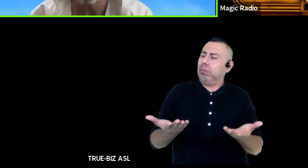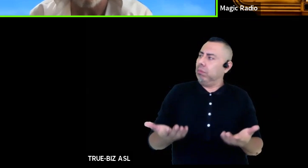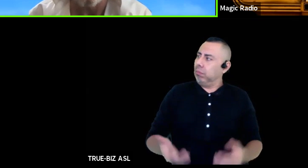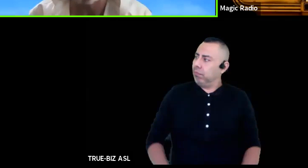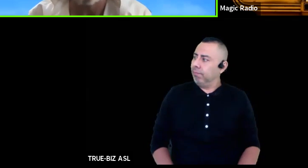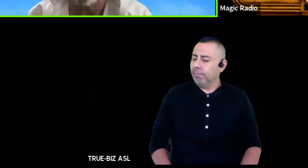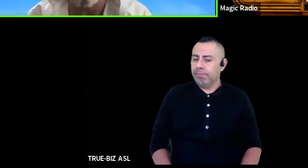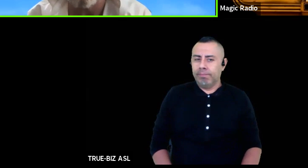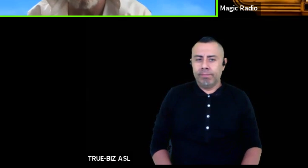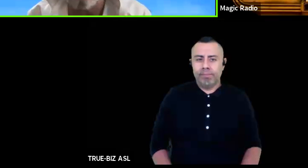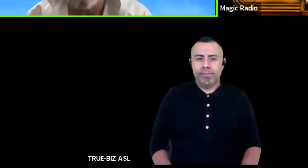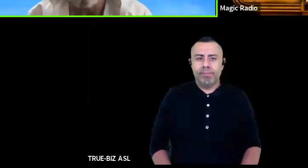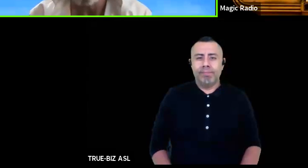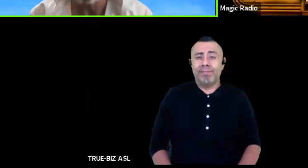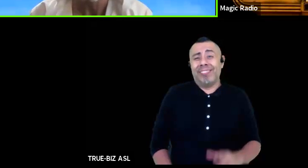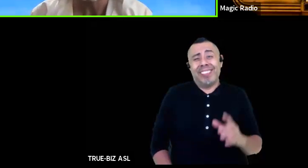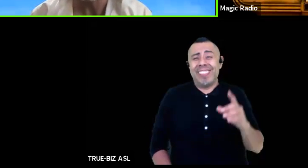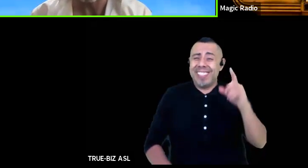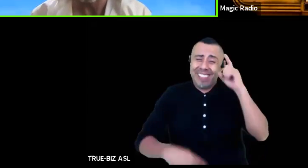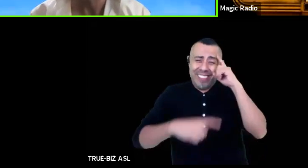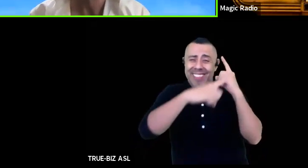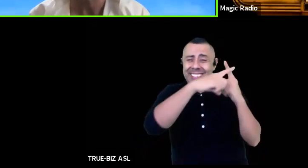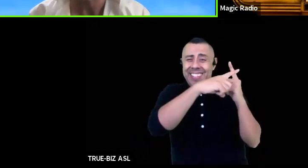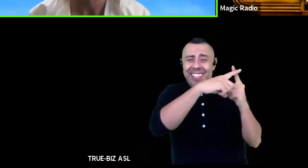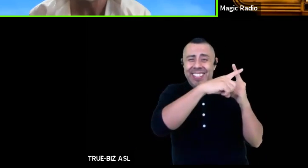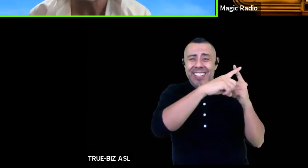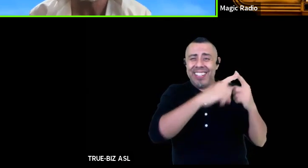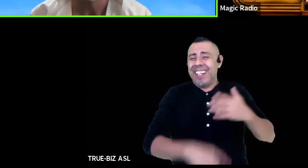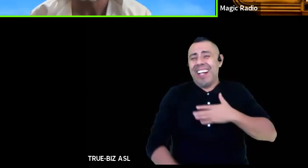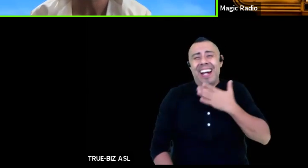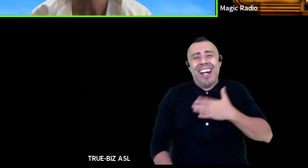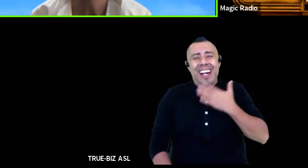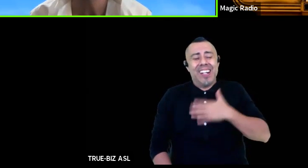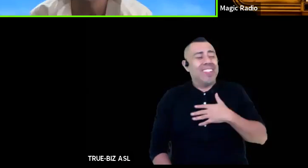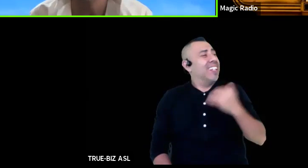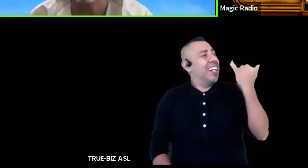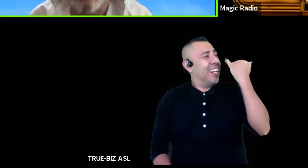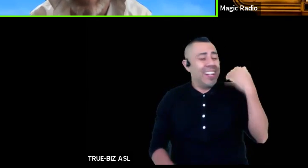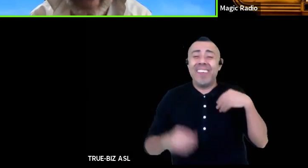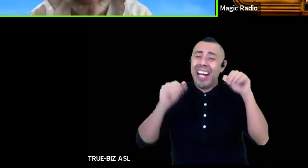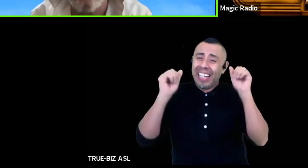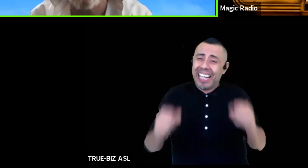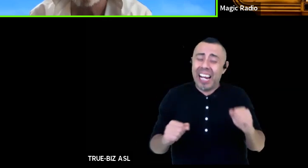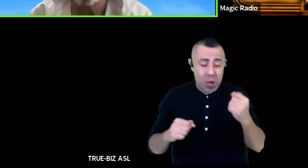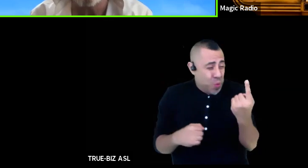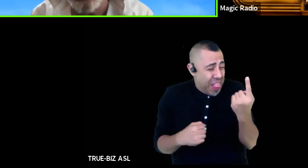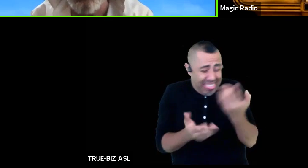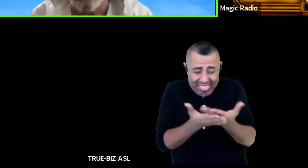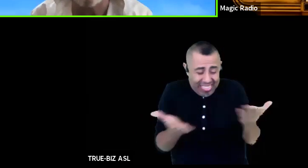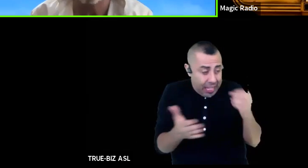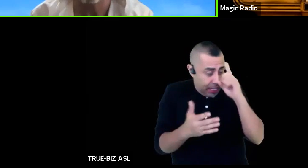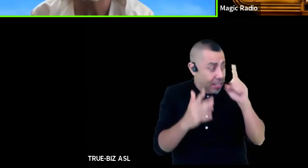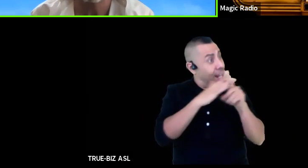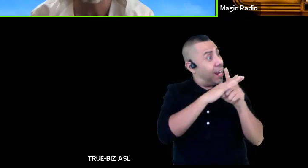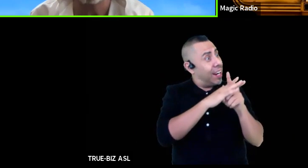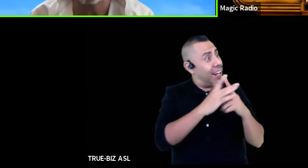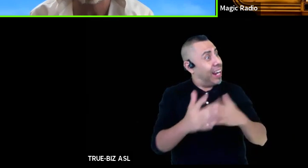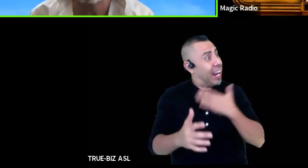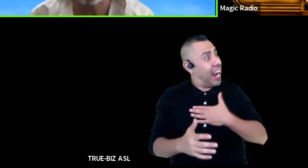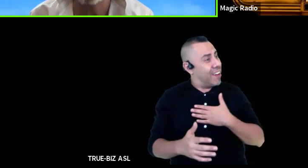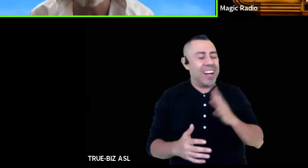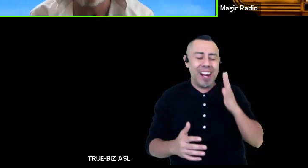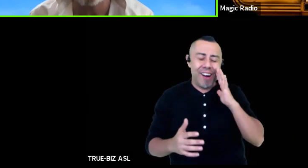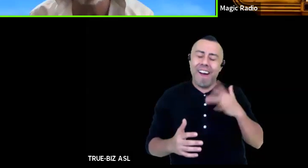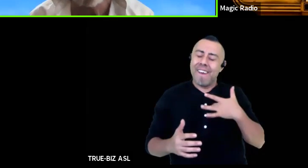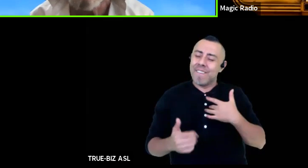just a happy thought if only I had a happy thought to keep me company just one then when I'd get lonely